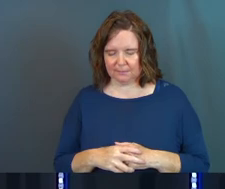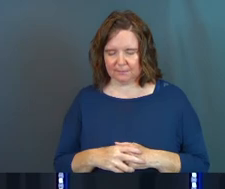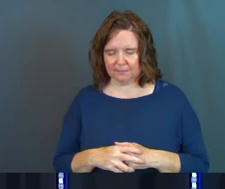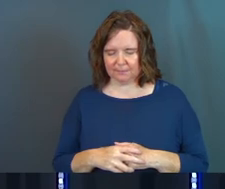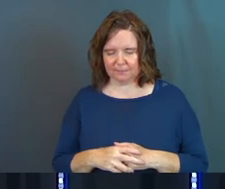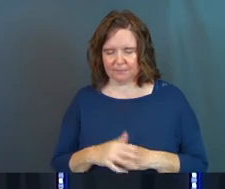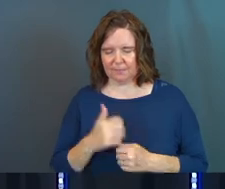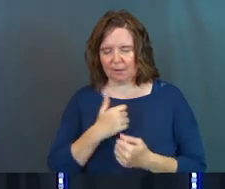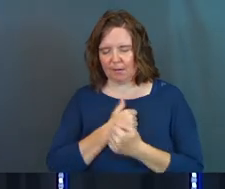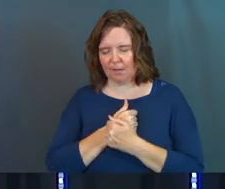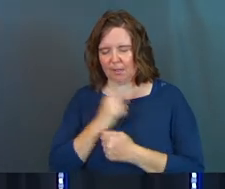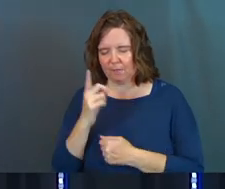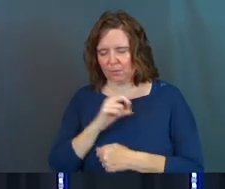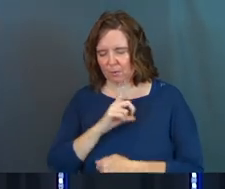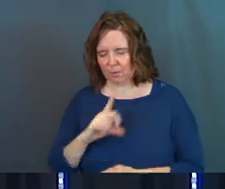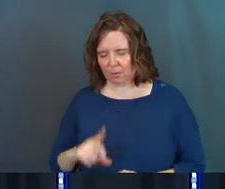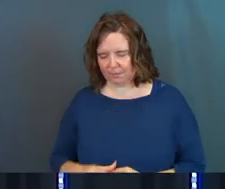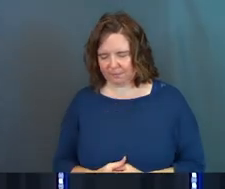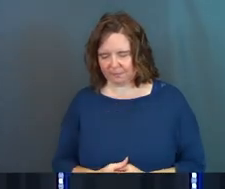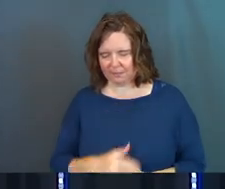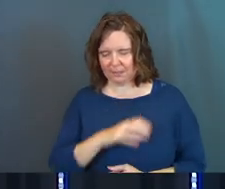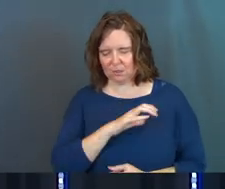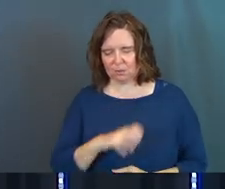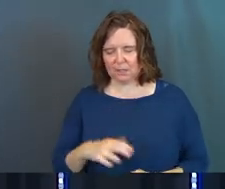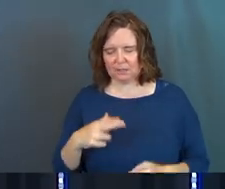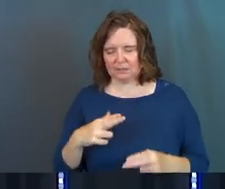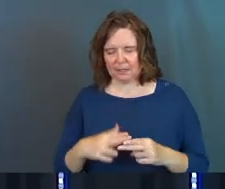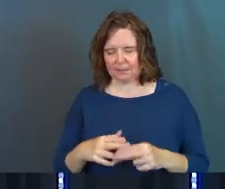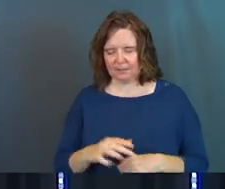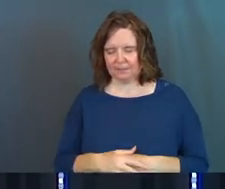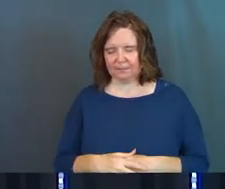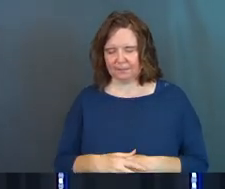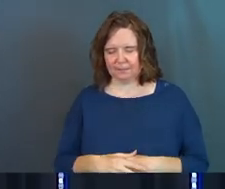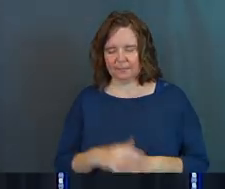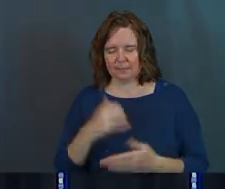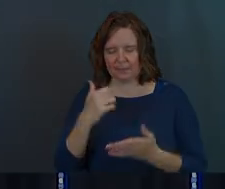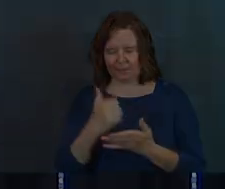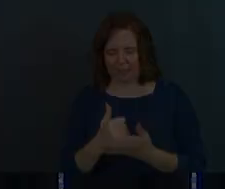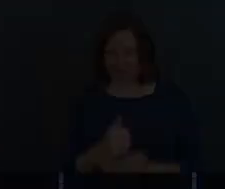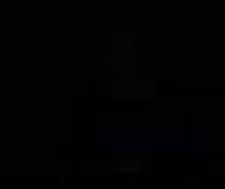I love you, Lord. In Christ's name, Amen.